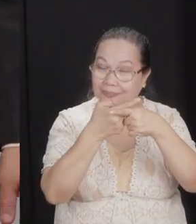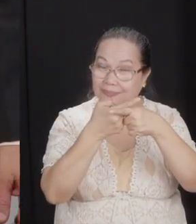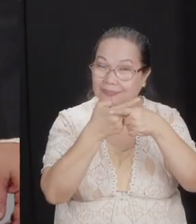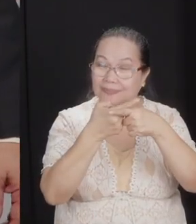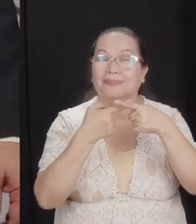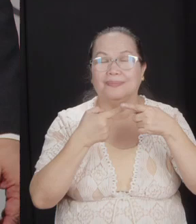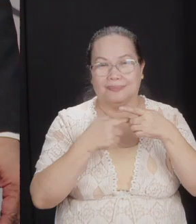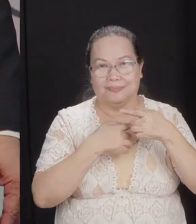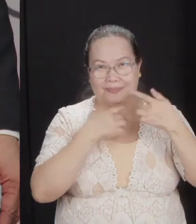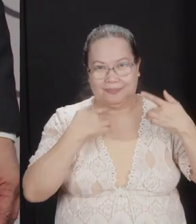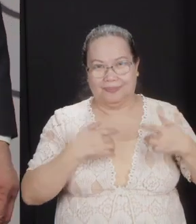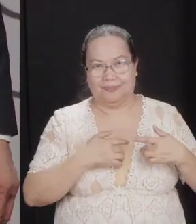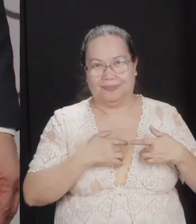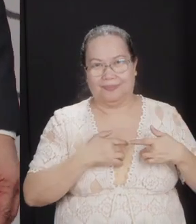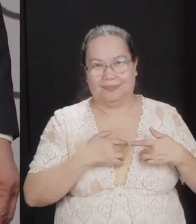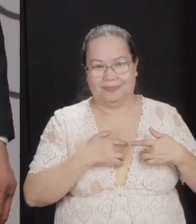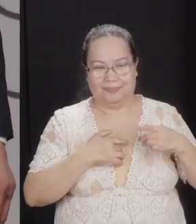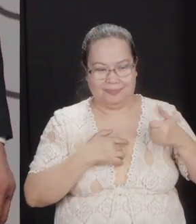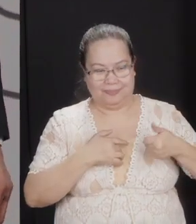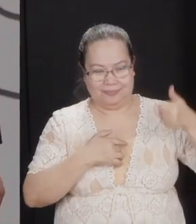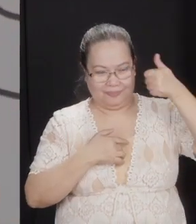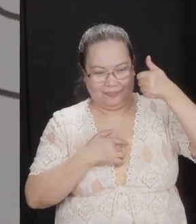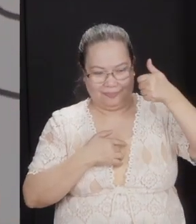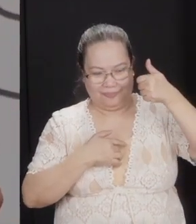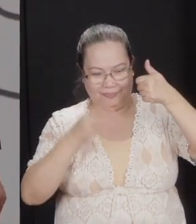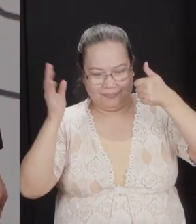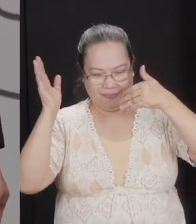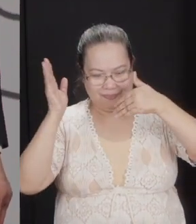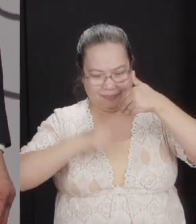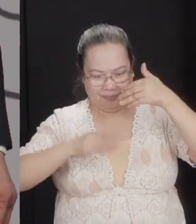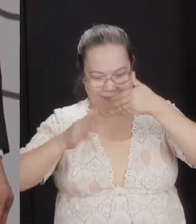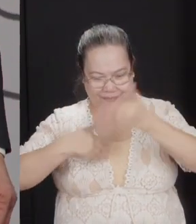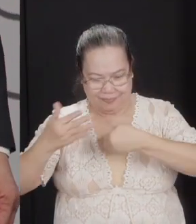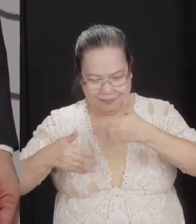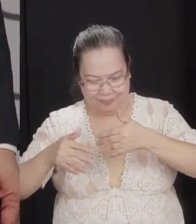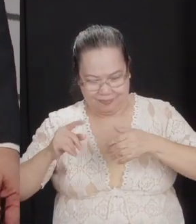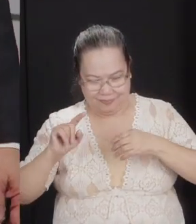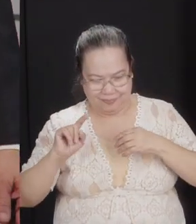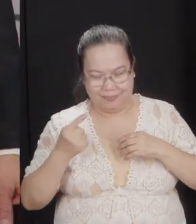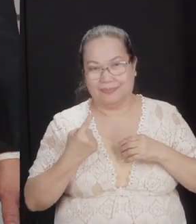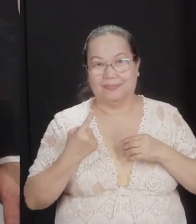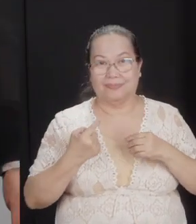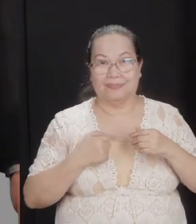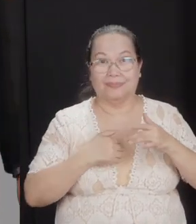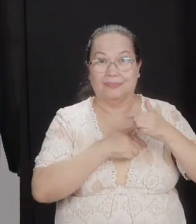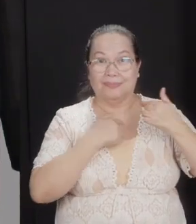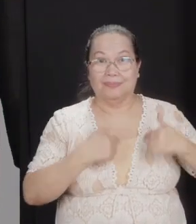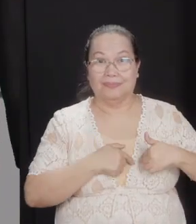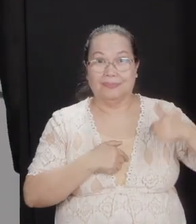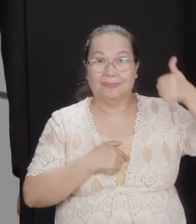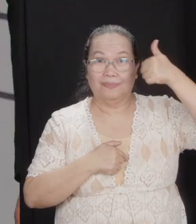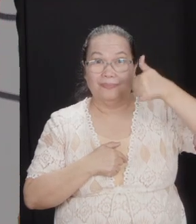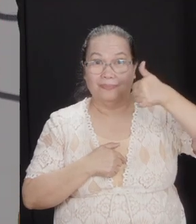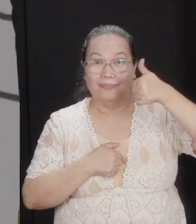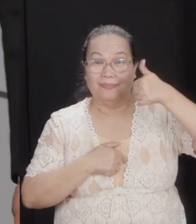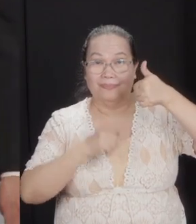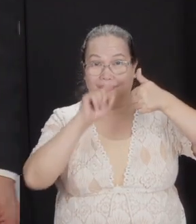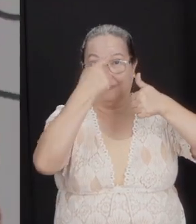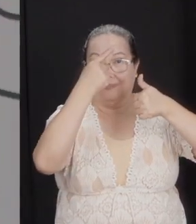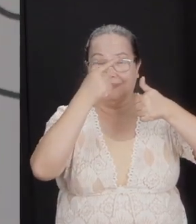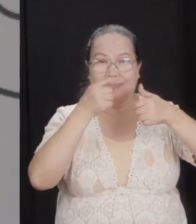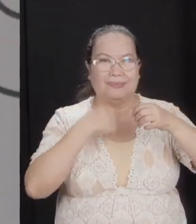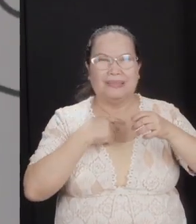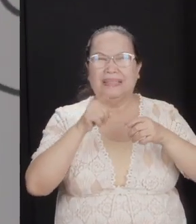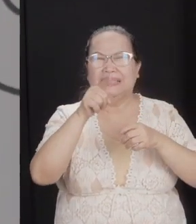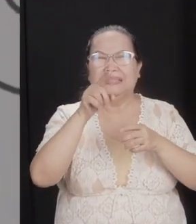heart over process first. You get me? Heart over process. You see, if I do not